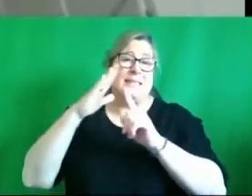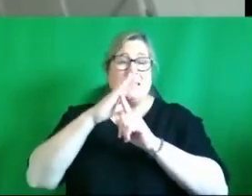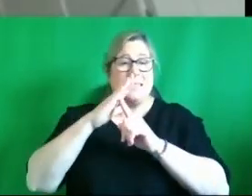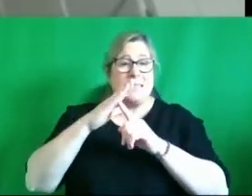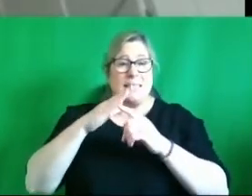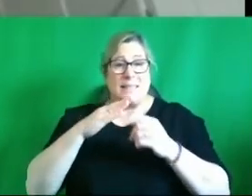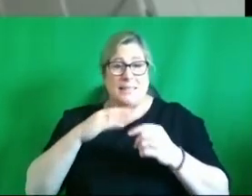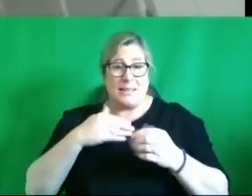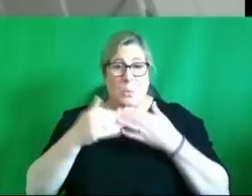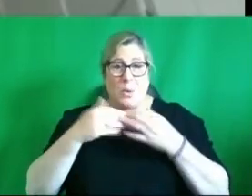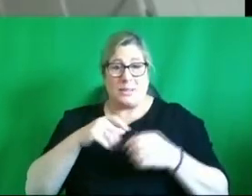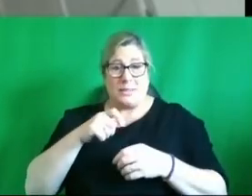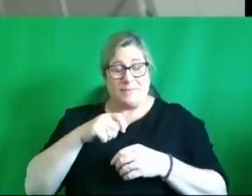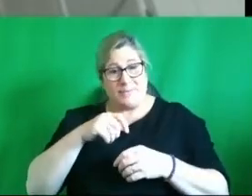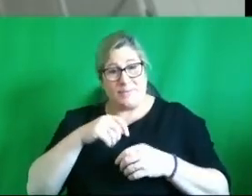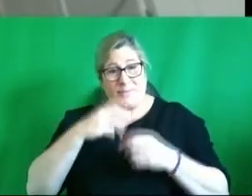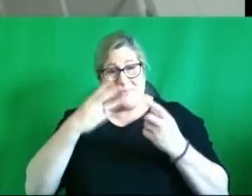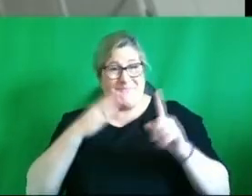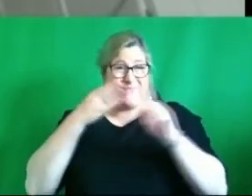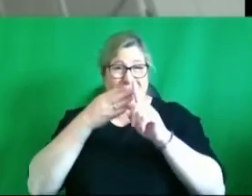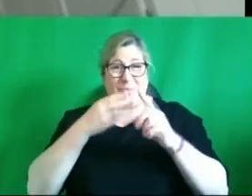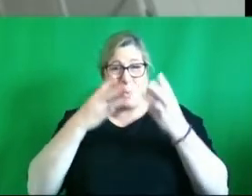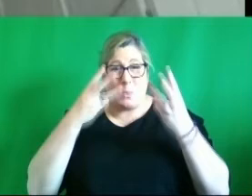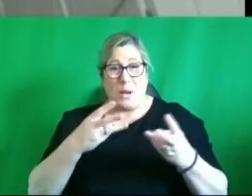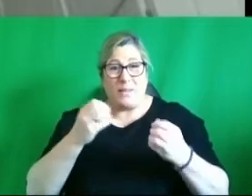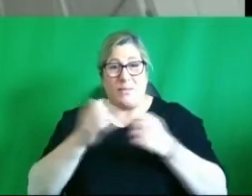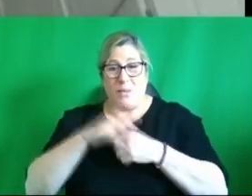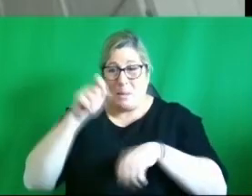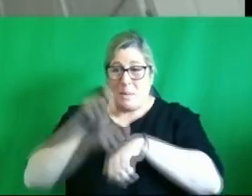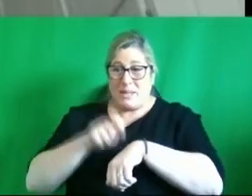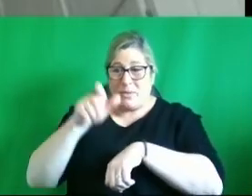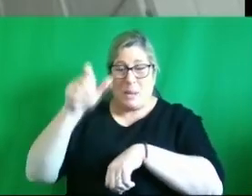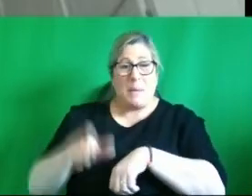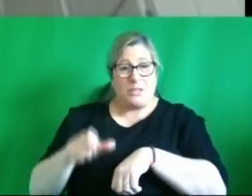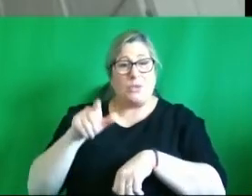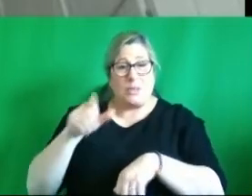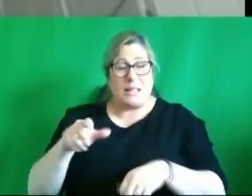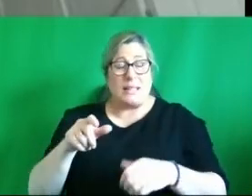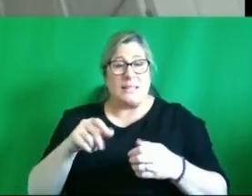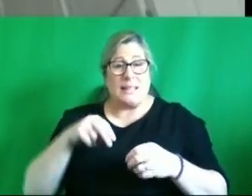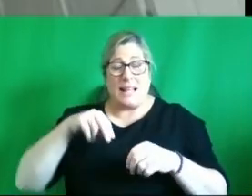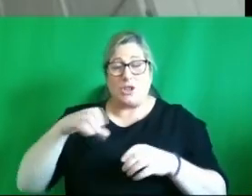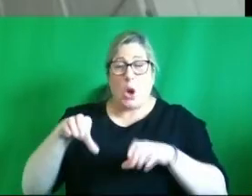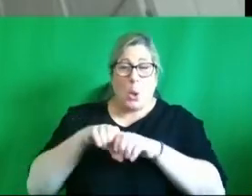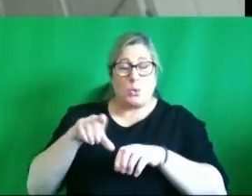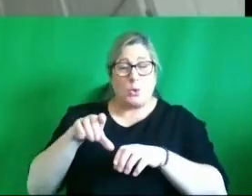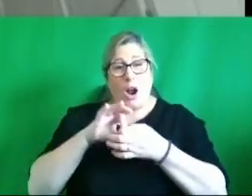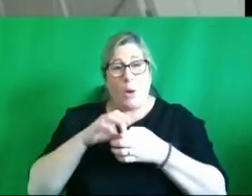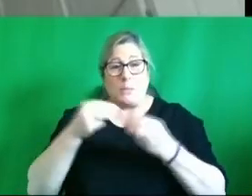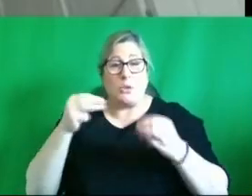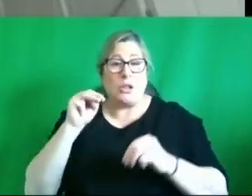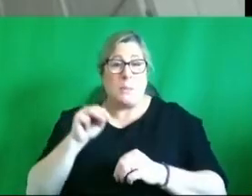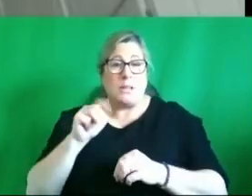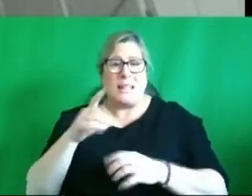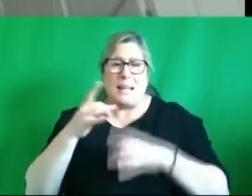and and to deliver it as close as home to possible because that gives integrity to what you're trying to do and it makes it resilient